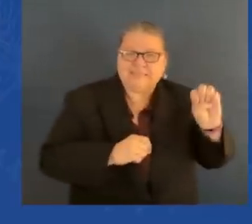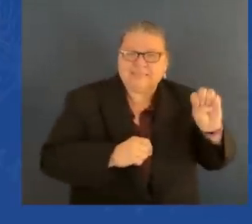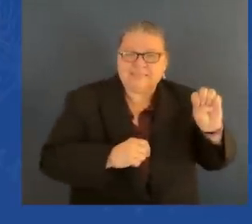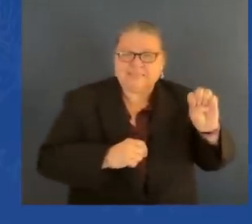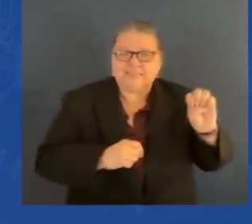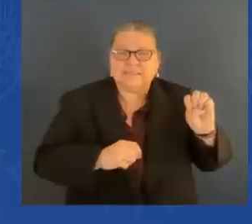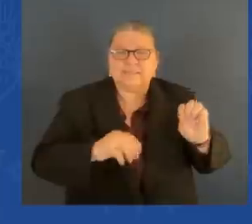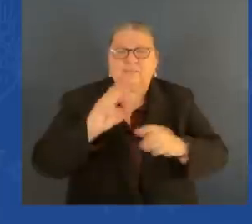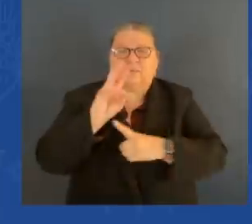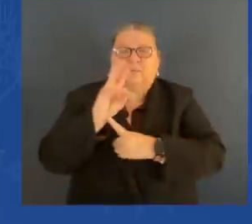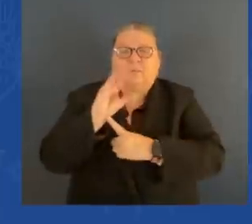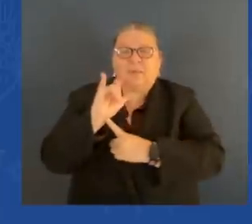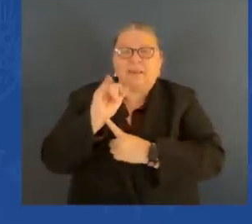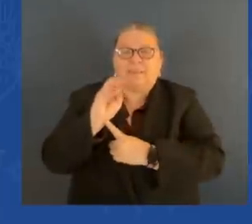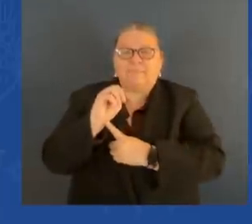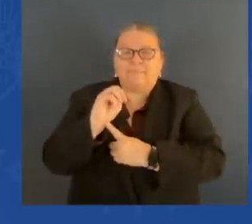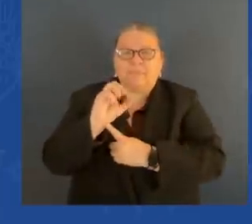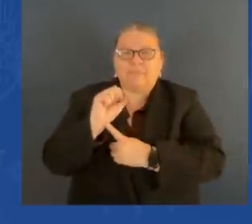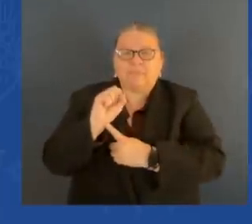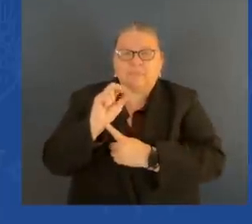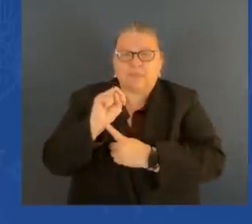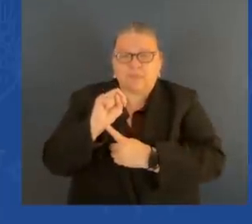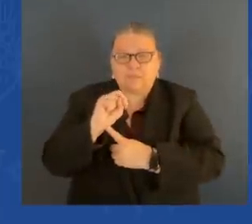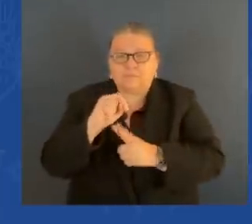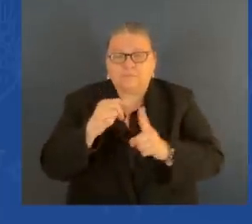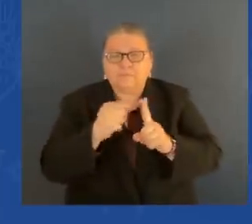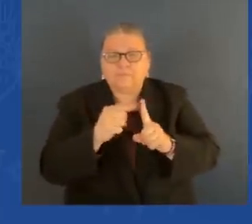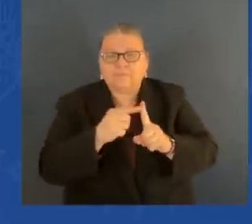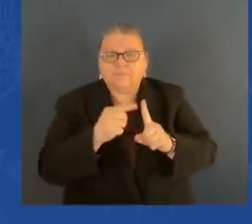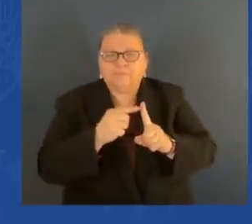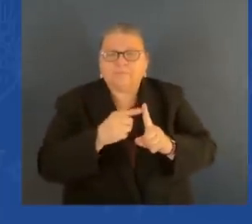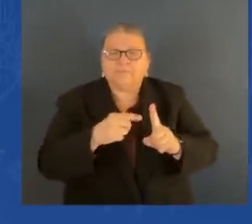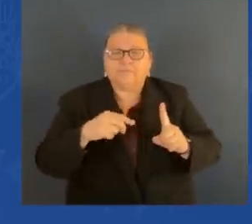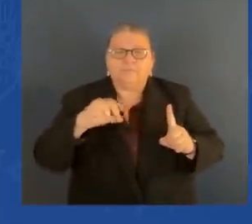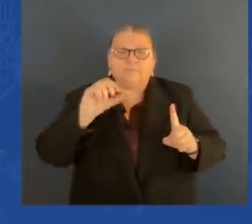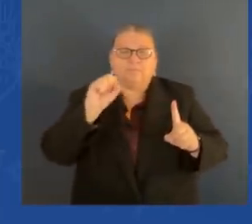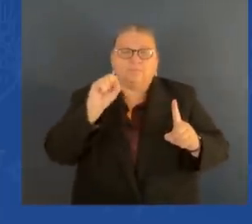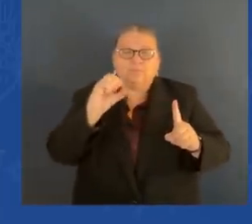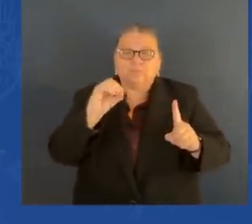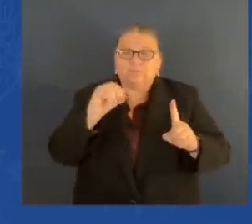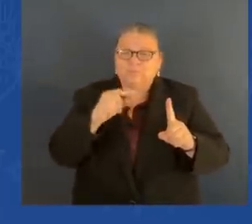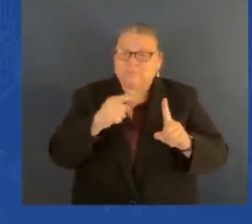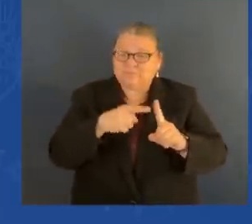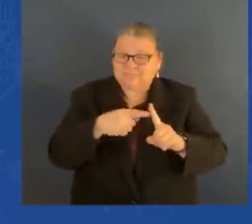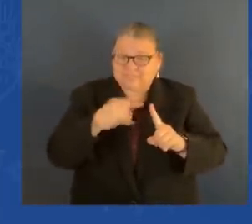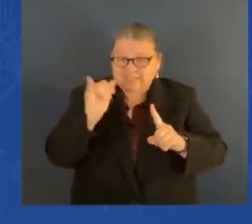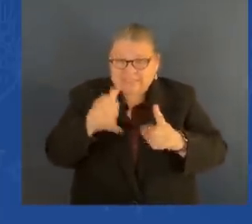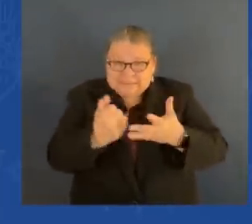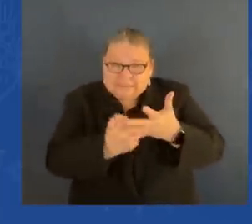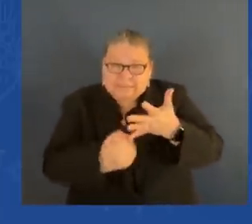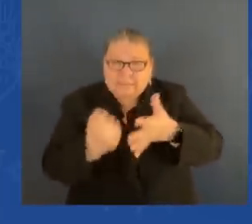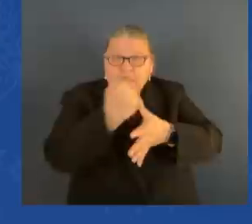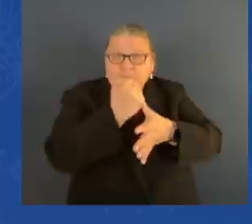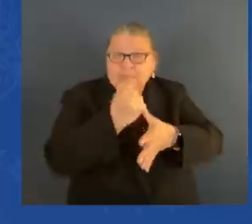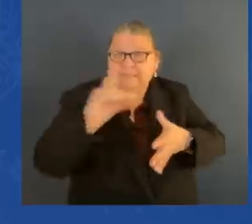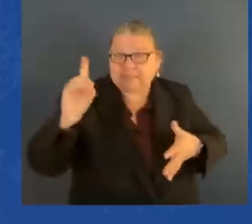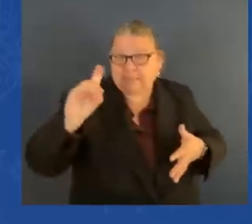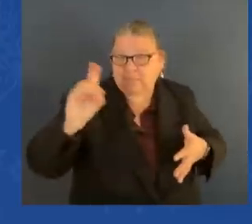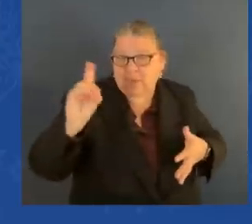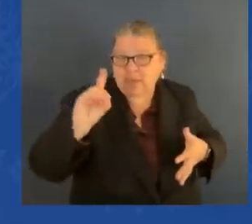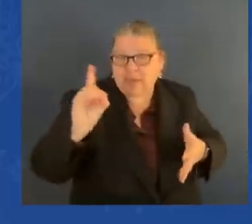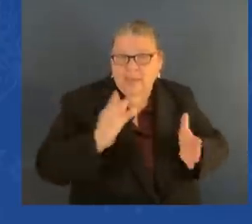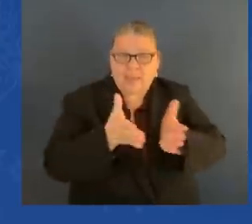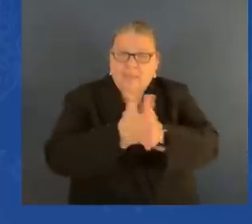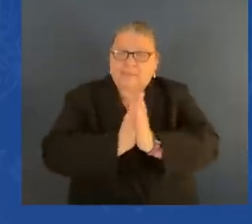And I was asked by a group of senior Democrats would I — I was a young lawyer